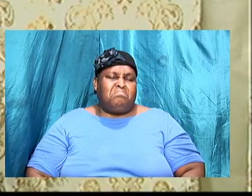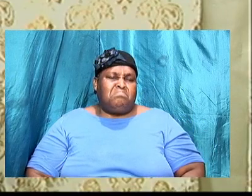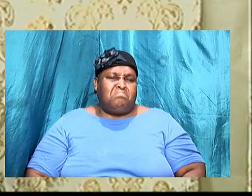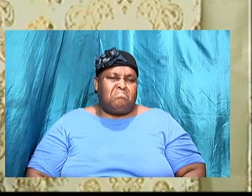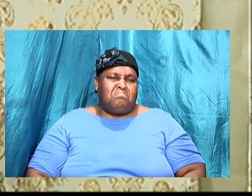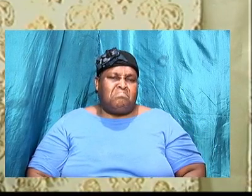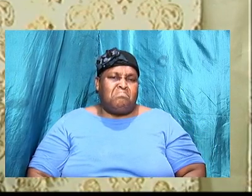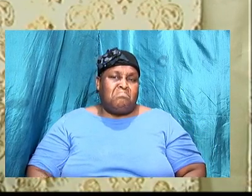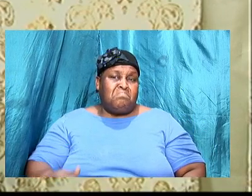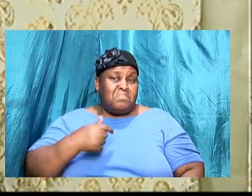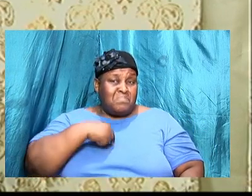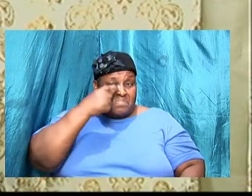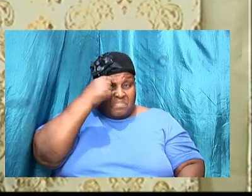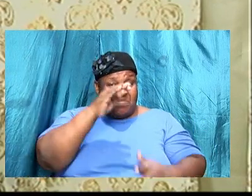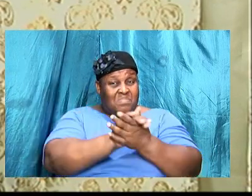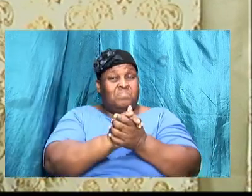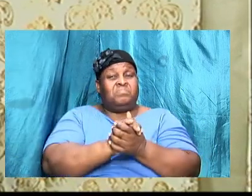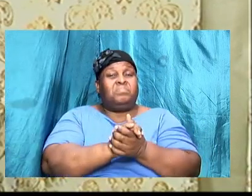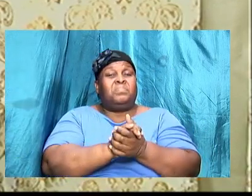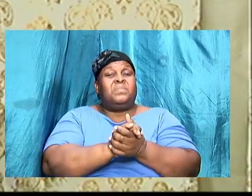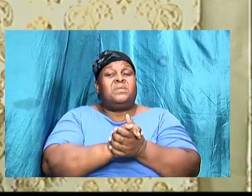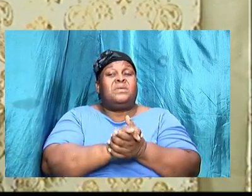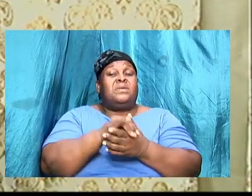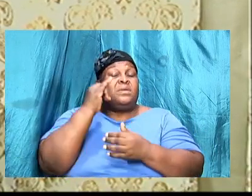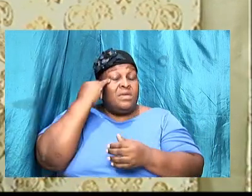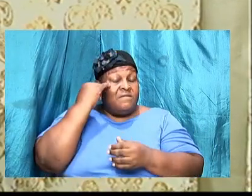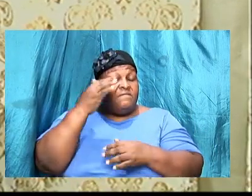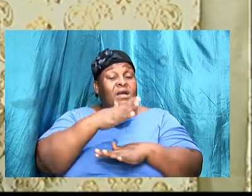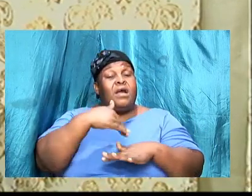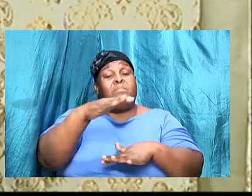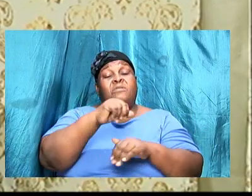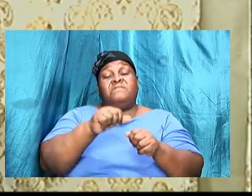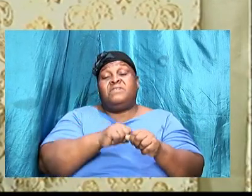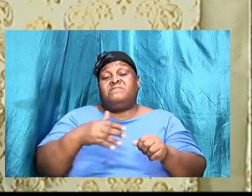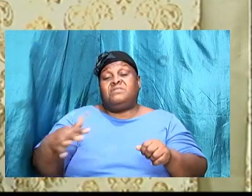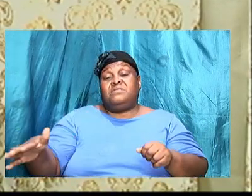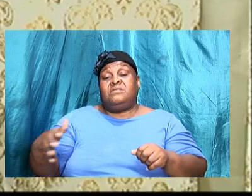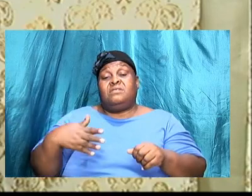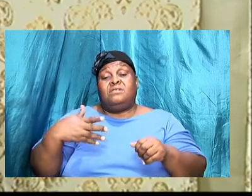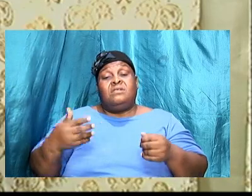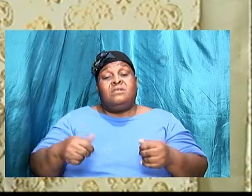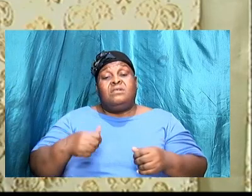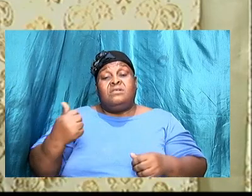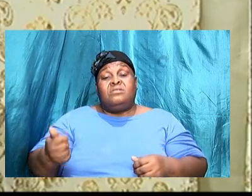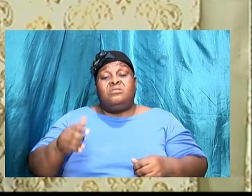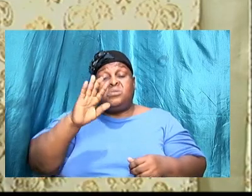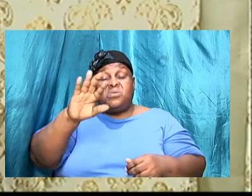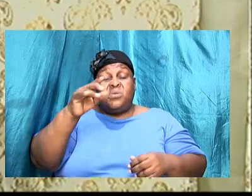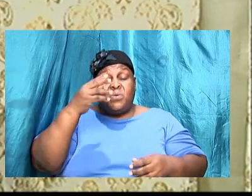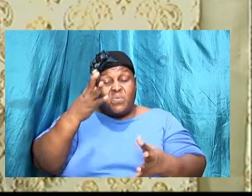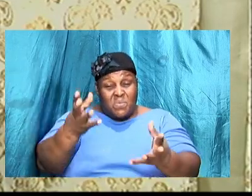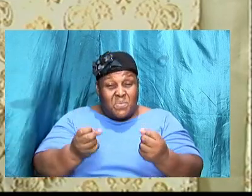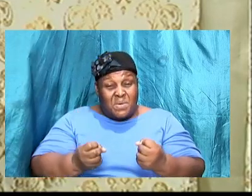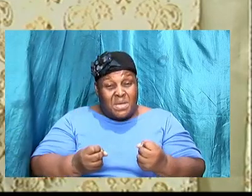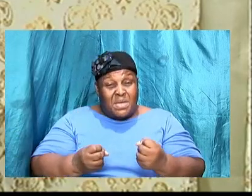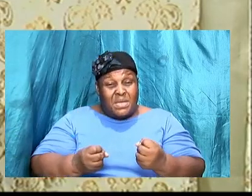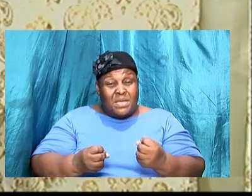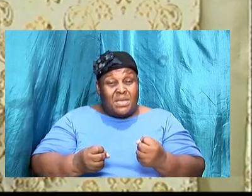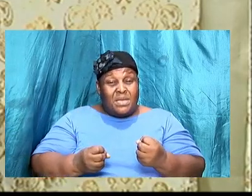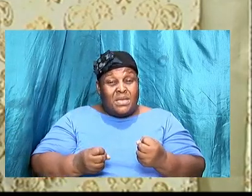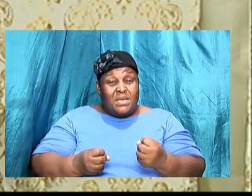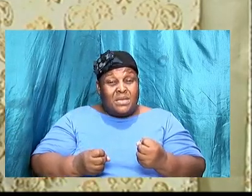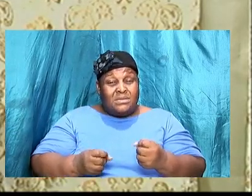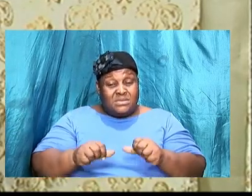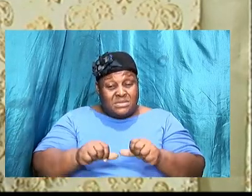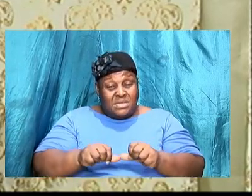I believe that if above everything else your desire is to abide in the plan of